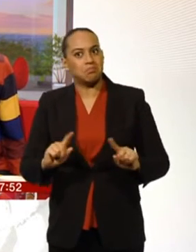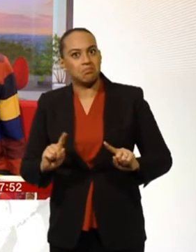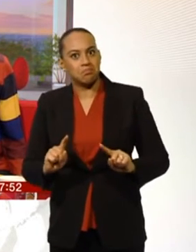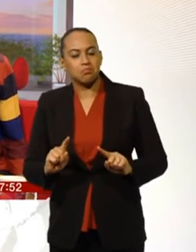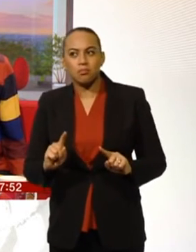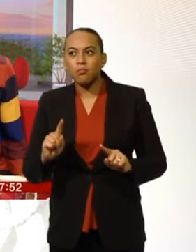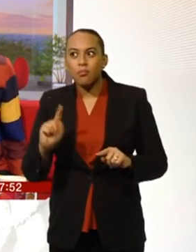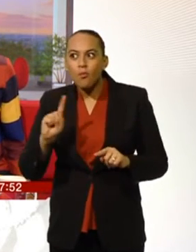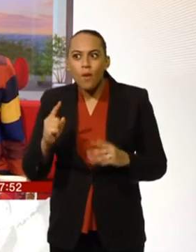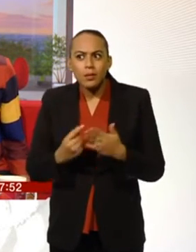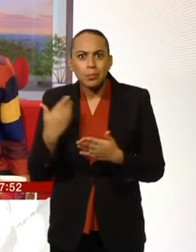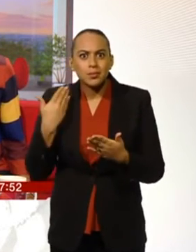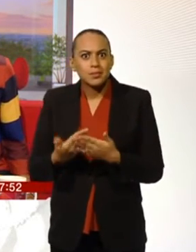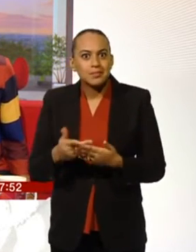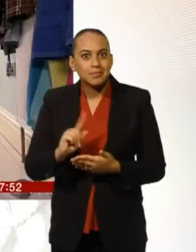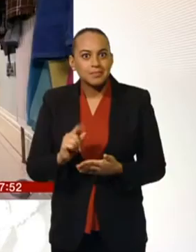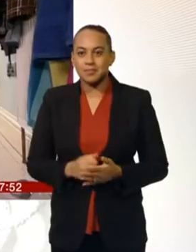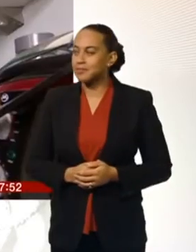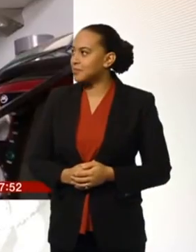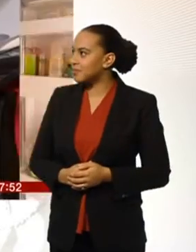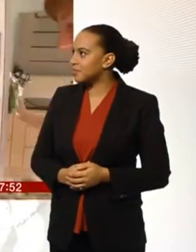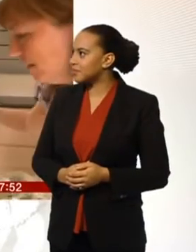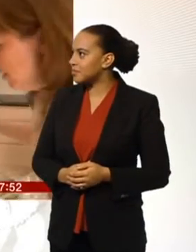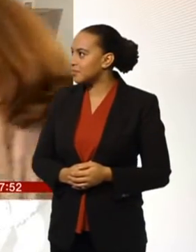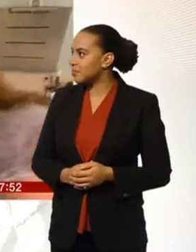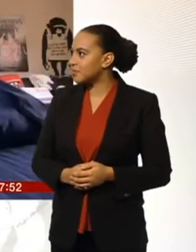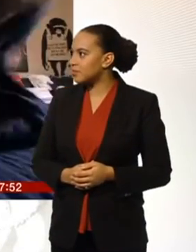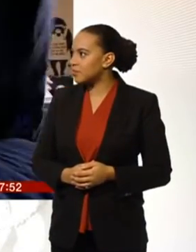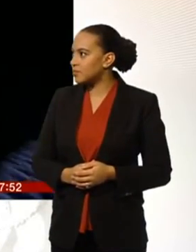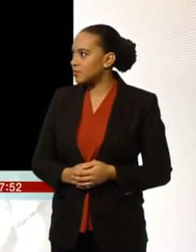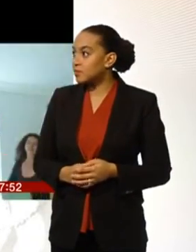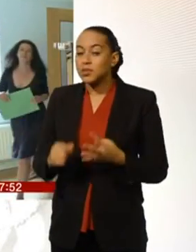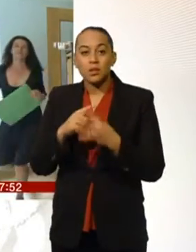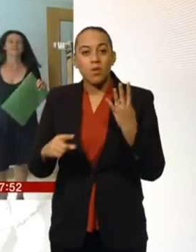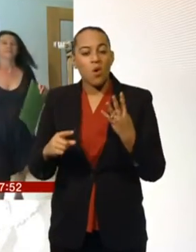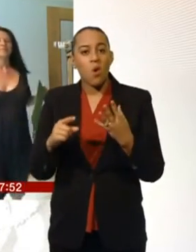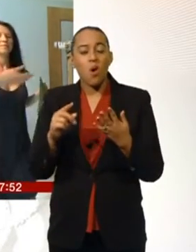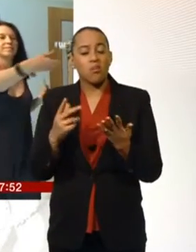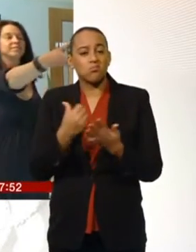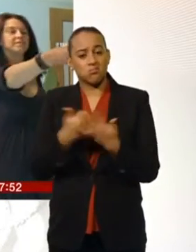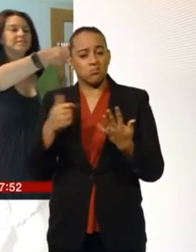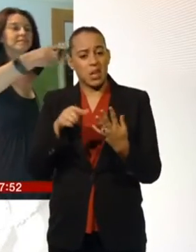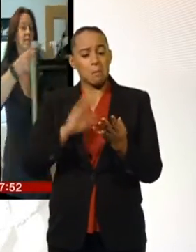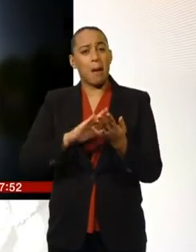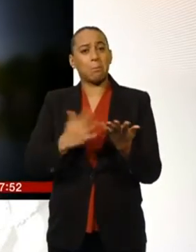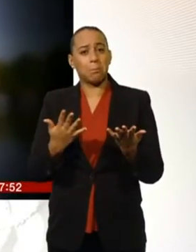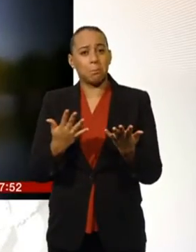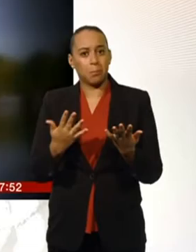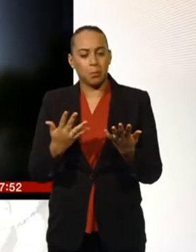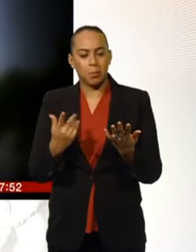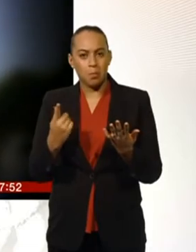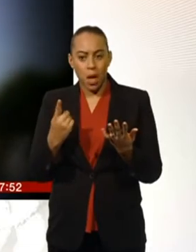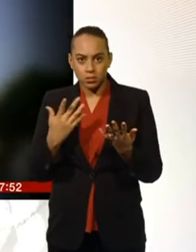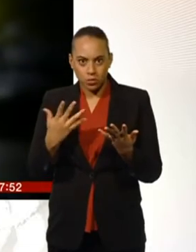First, here's a reminder of their journey so far. They are the four ordinary mums who are doing something extraordinary.